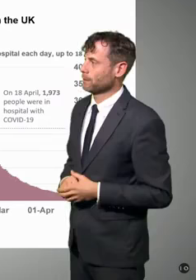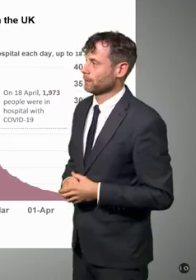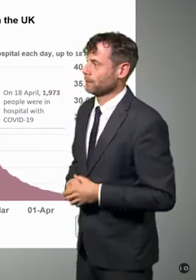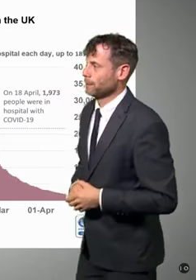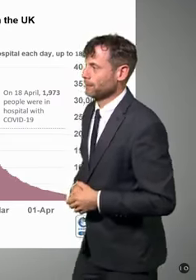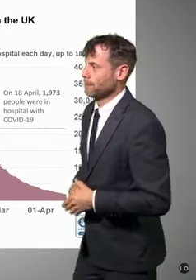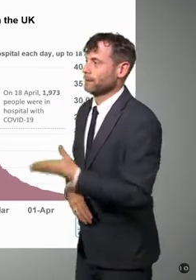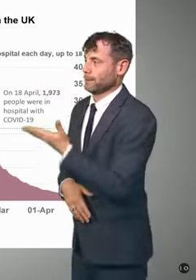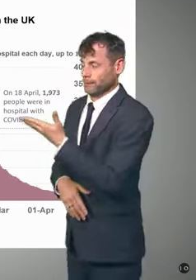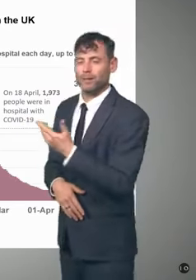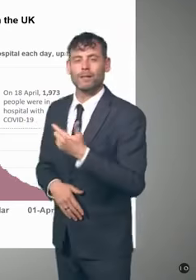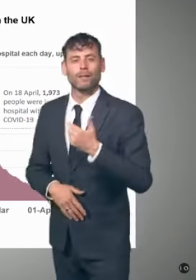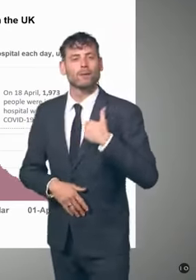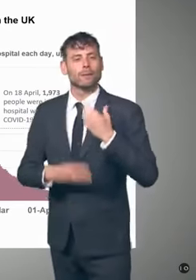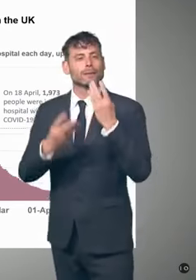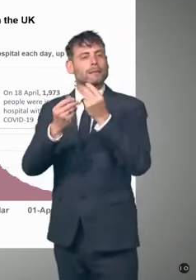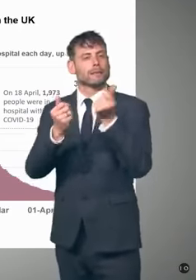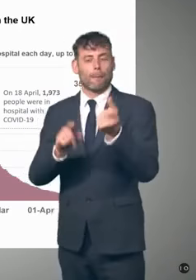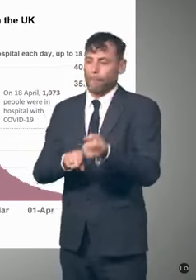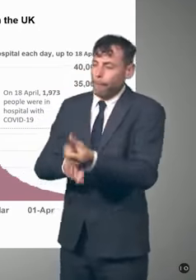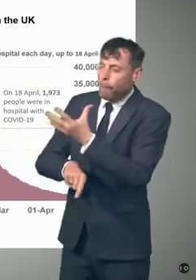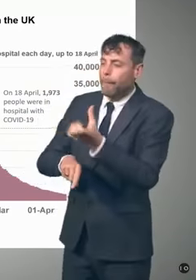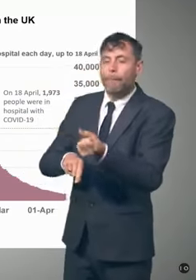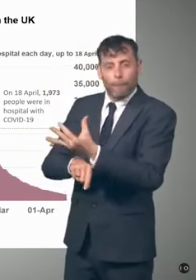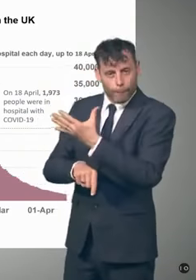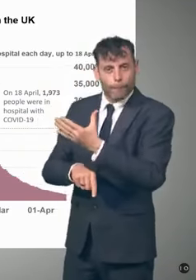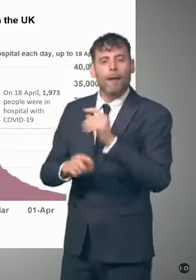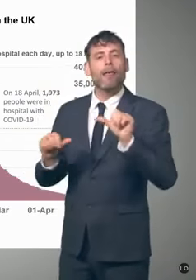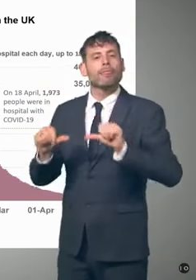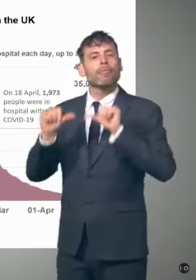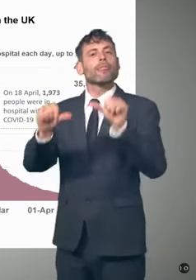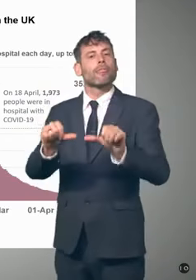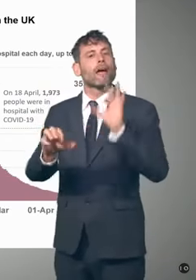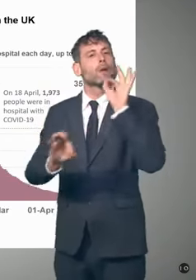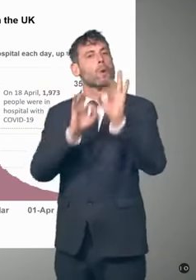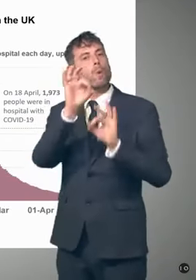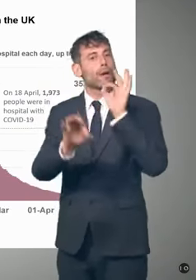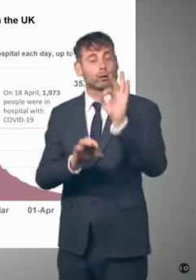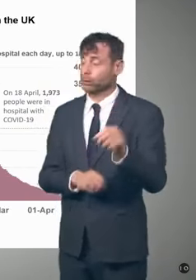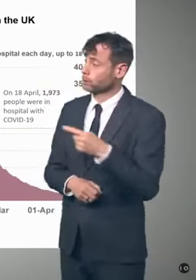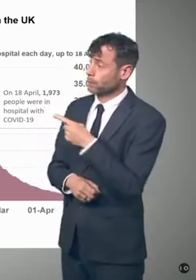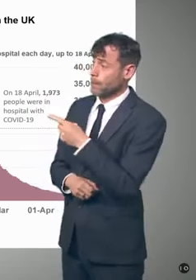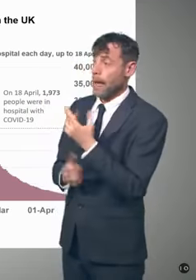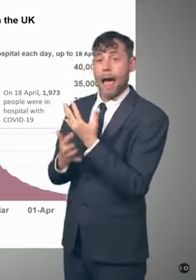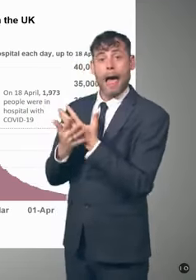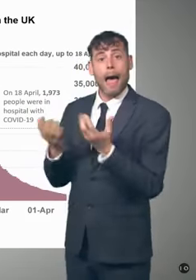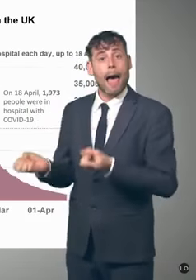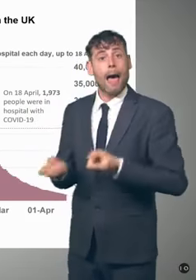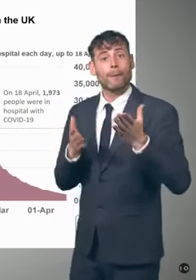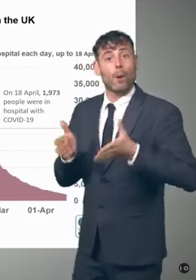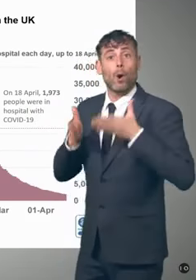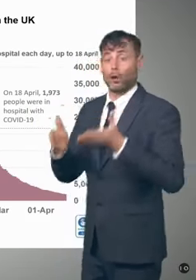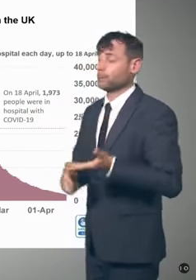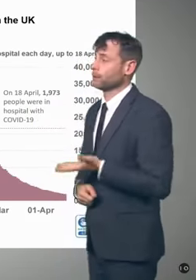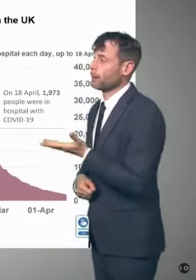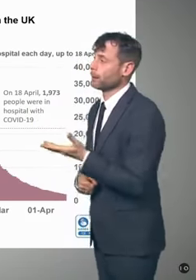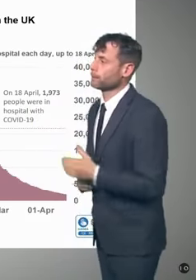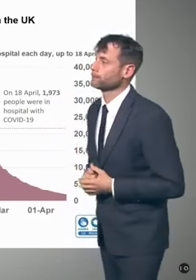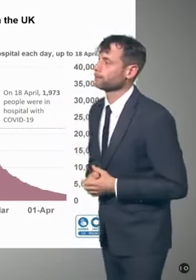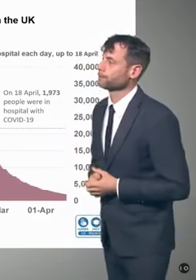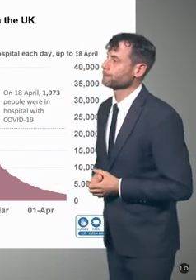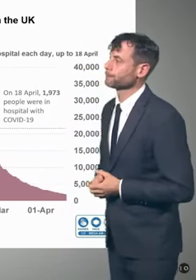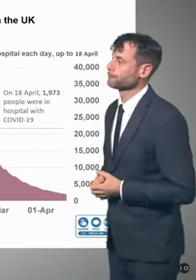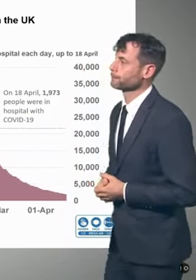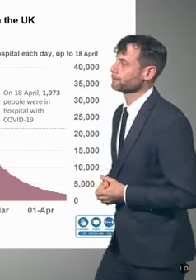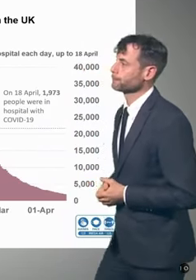to questions. This is a slide that shows the number of people in hospital with COVID-19 in the UK. And you can see since our first peak on the